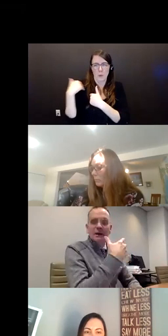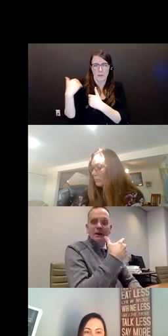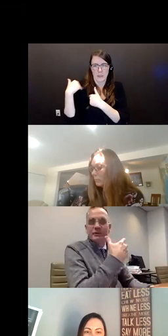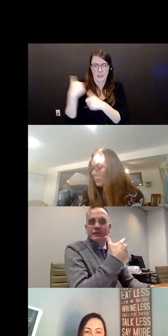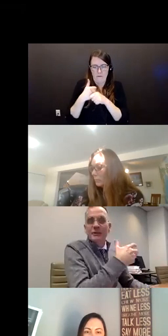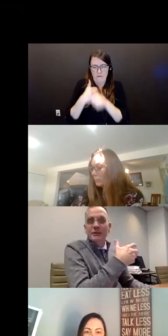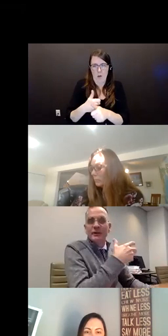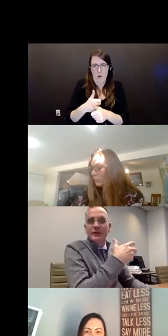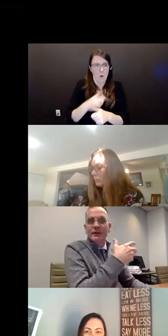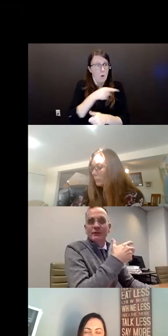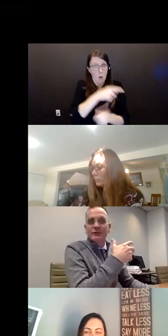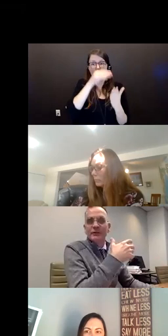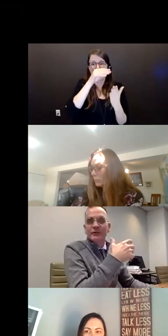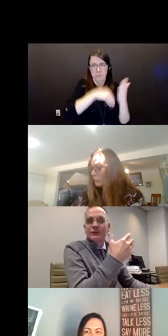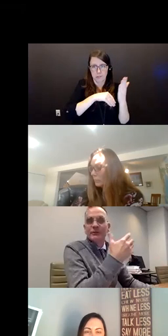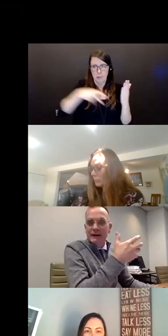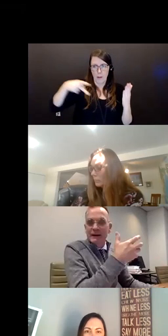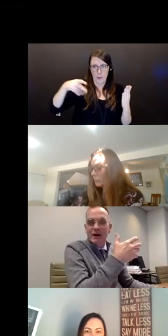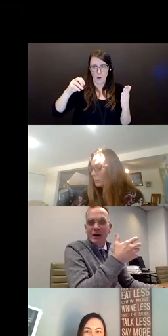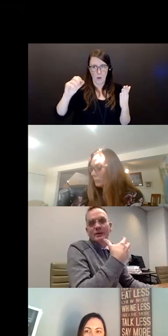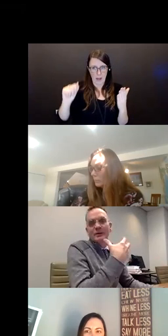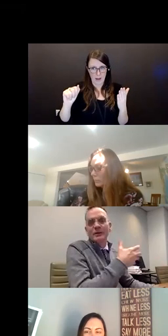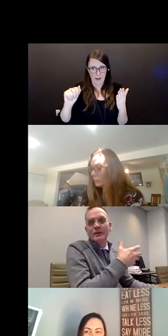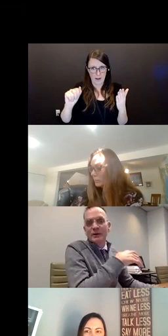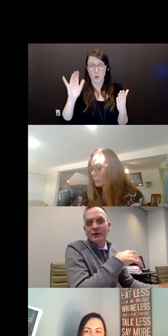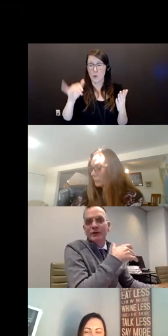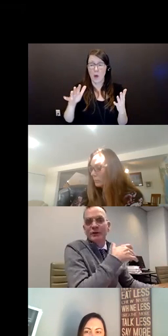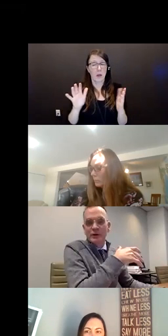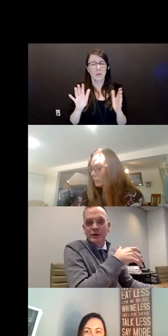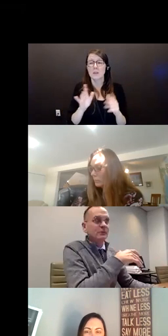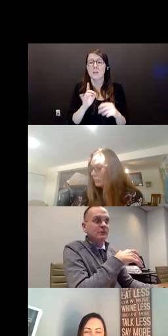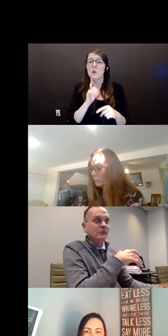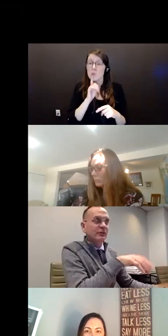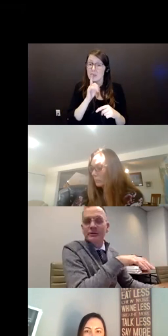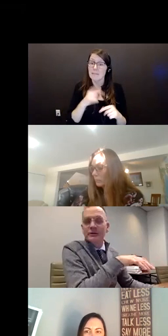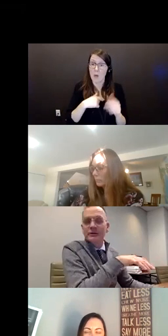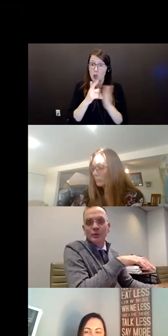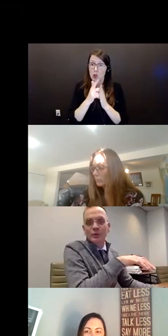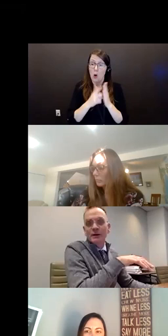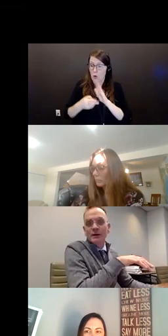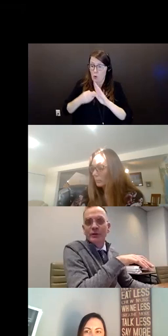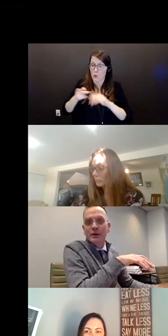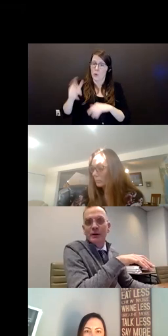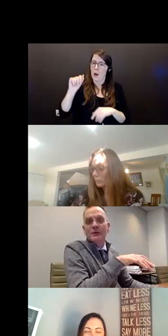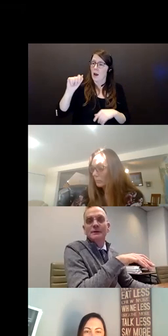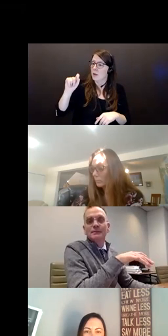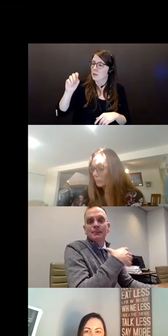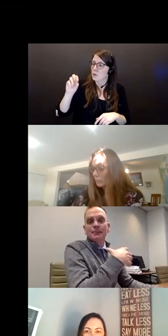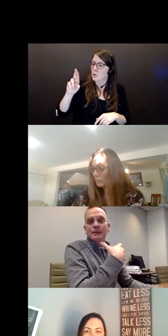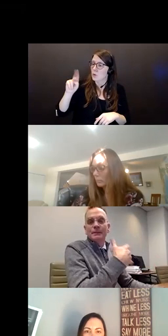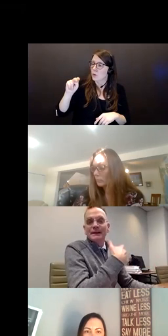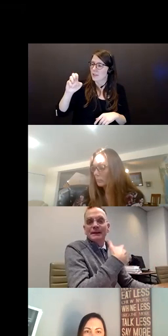and, and stop using that verbiage. By law, you're actually known as an attorney, which has nothing to do with being called to the bar.